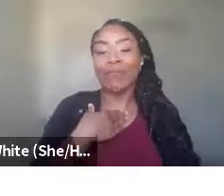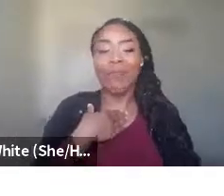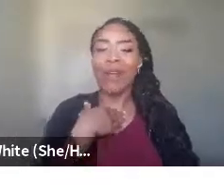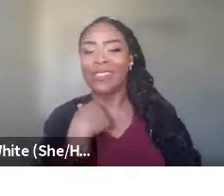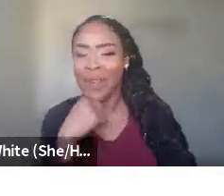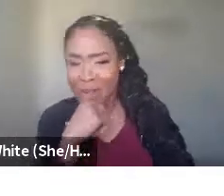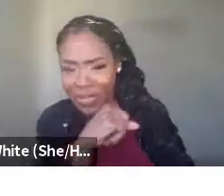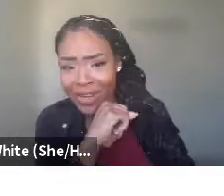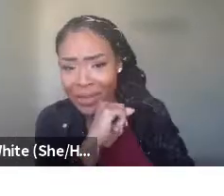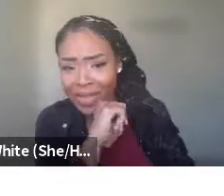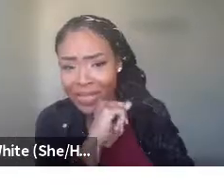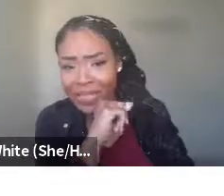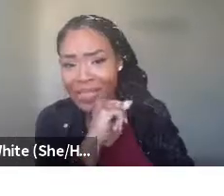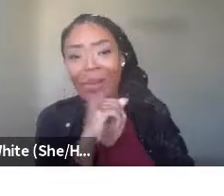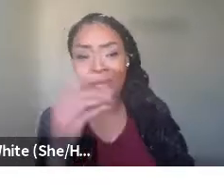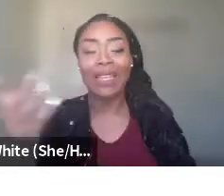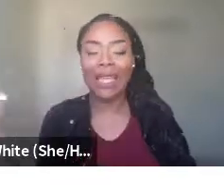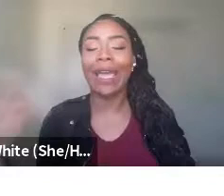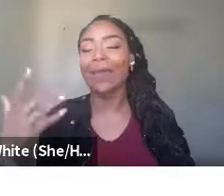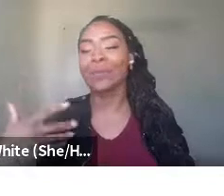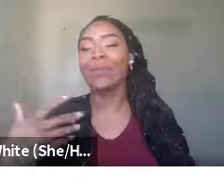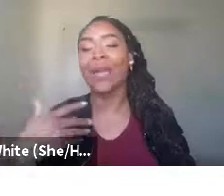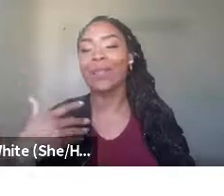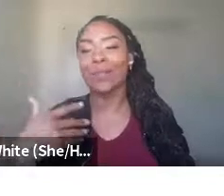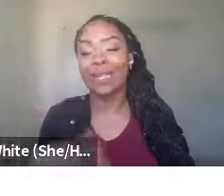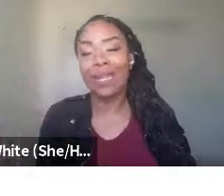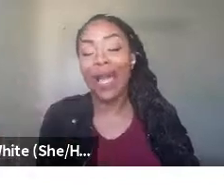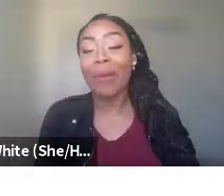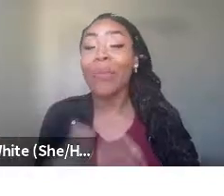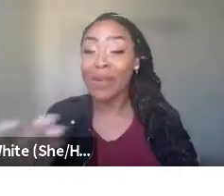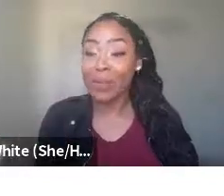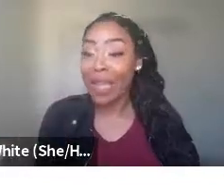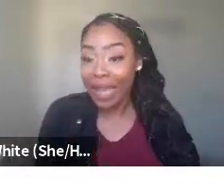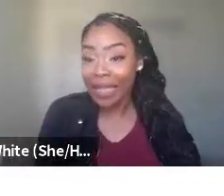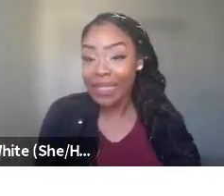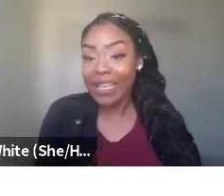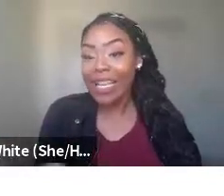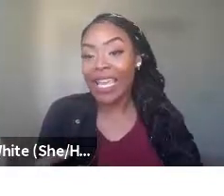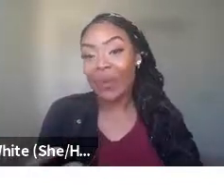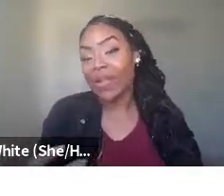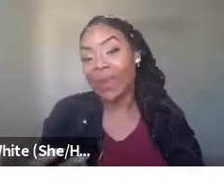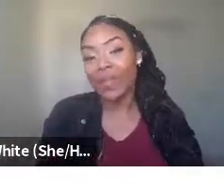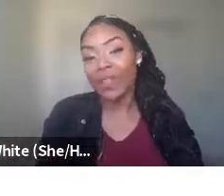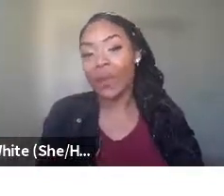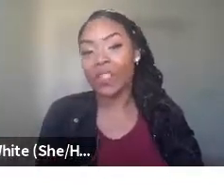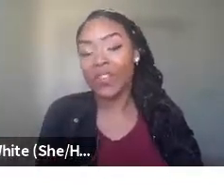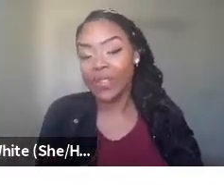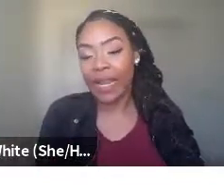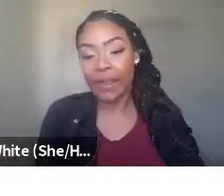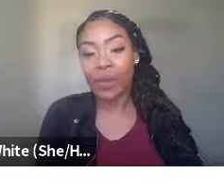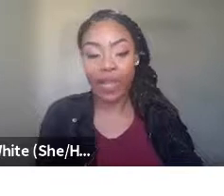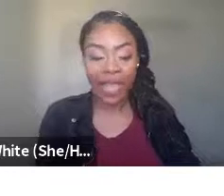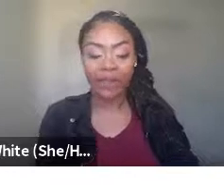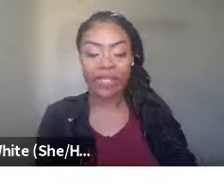would have thought like my mom was like, are you sure you actually did this work? I'm like, yeah, that was me. That was me. Um, but it's because it was something that I was